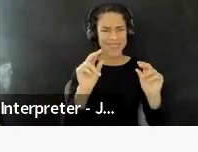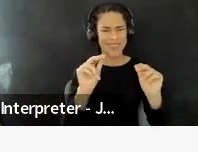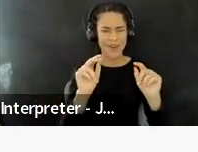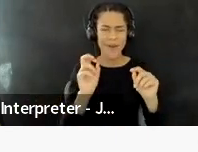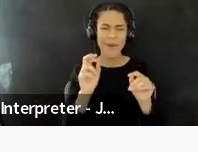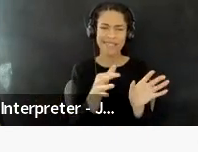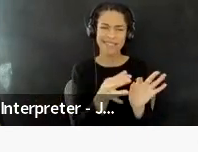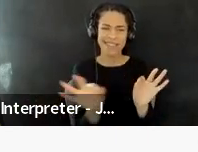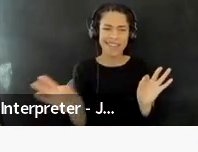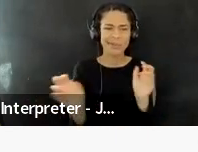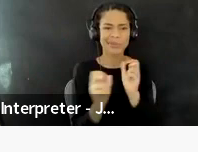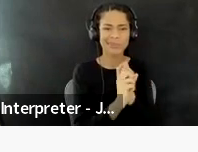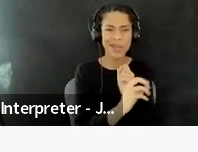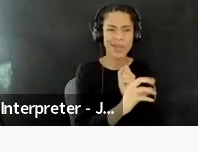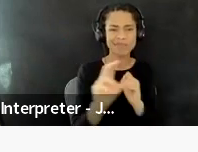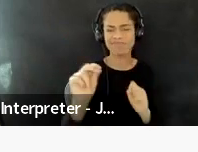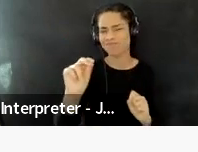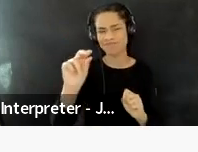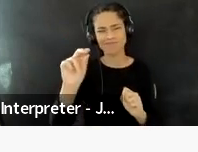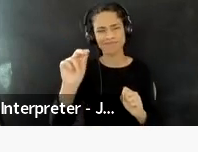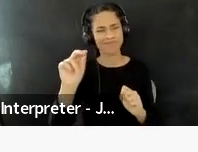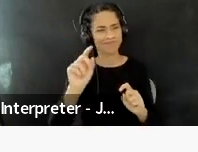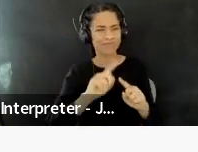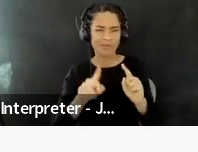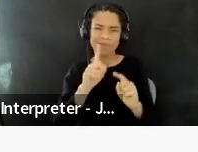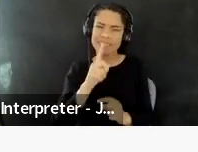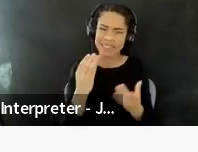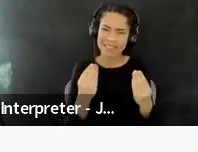it's actually like a very deeply, um,